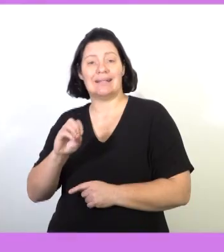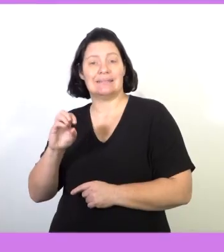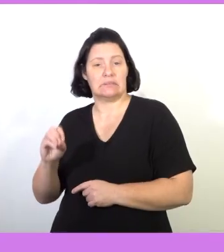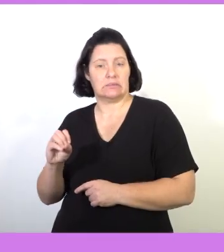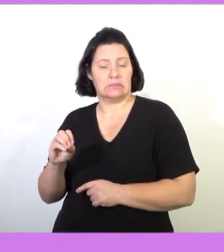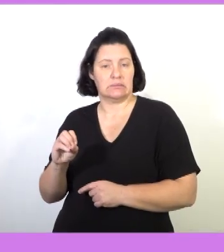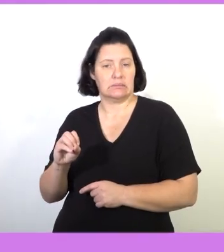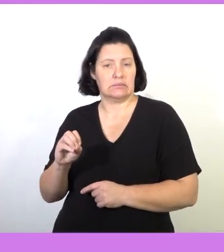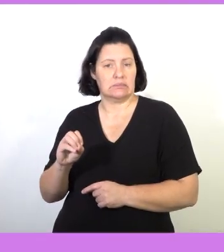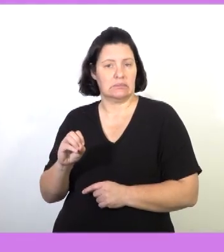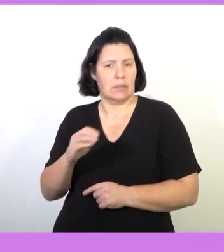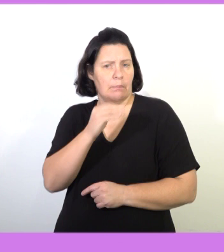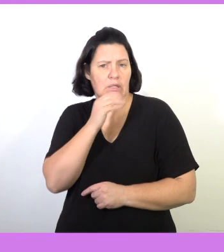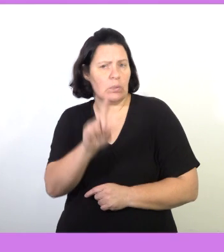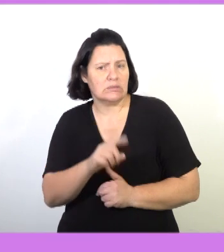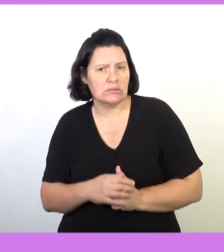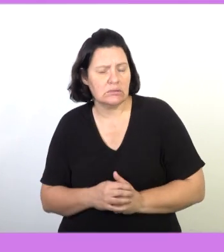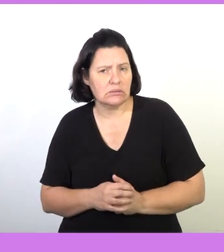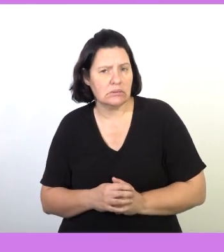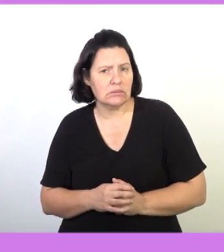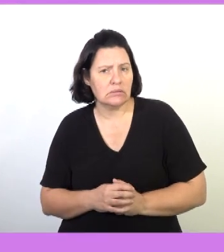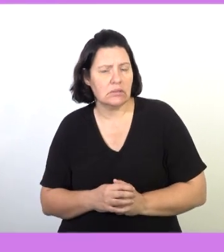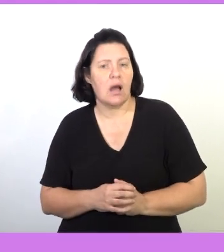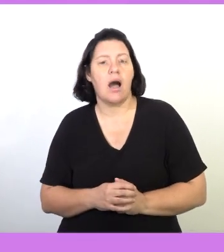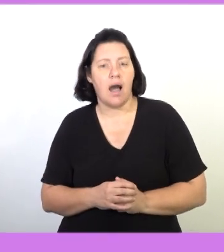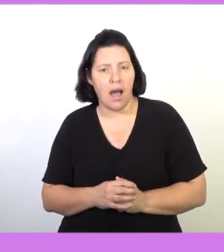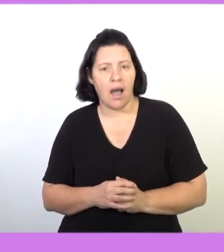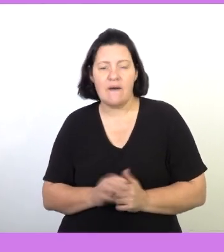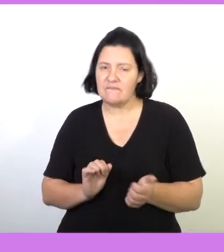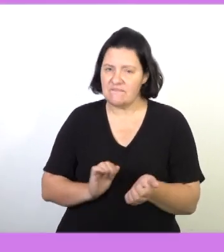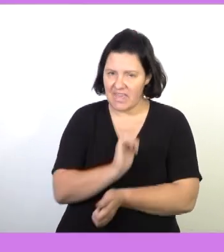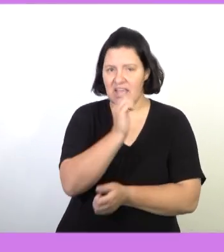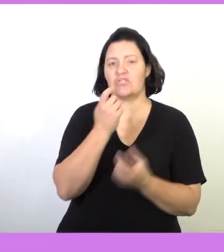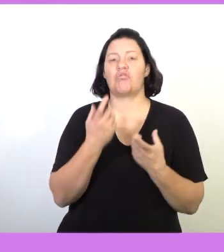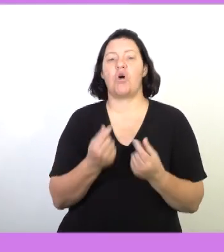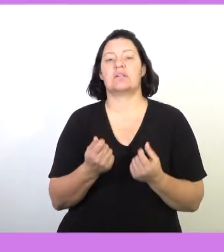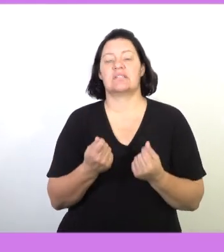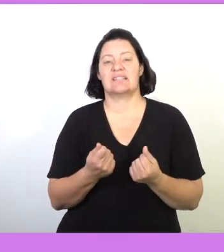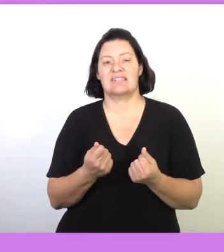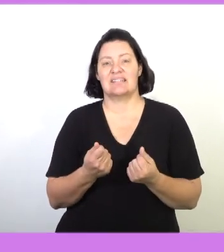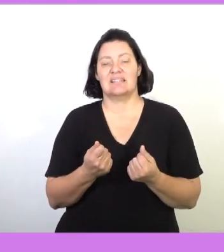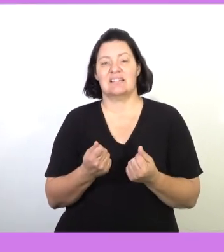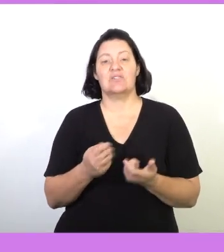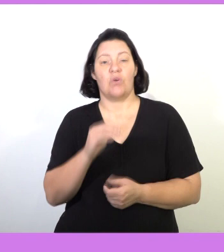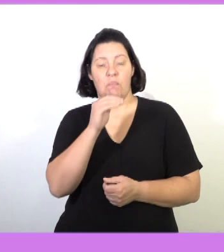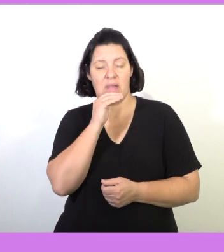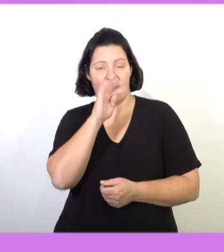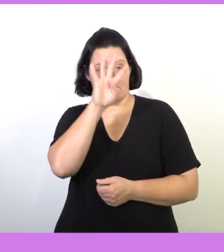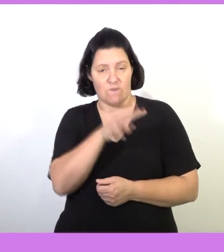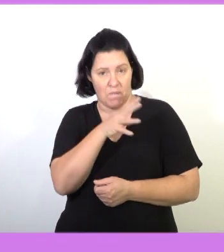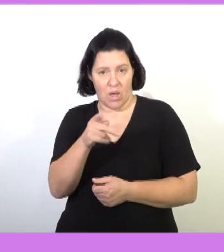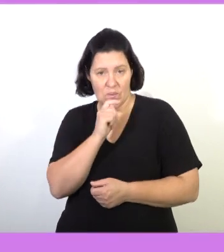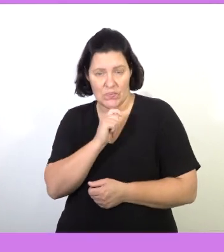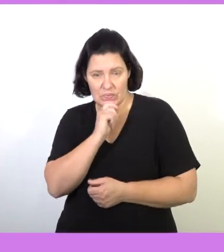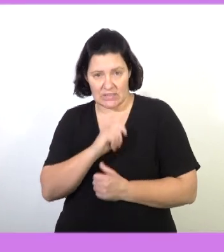And then what does this mean? It means there is a fixed cost from the given scenario. So the formula